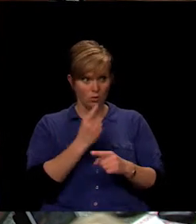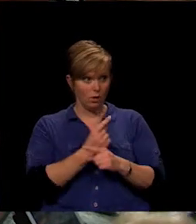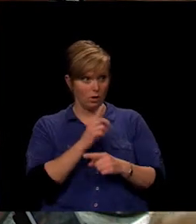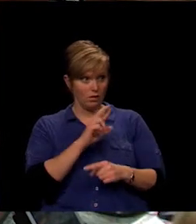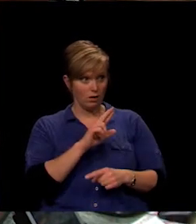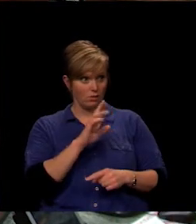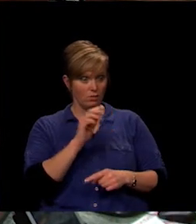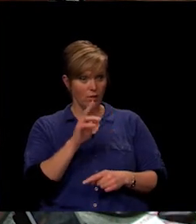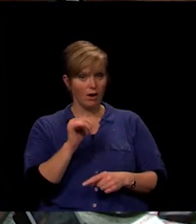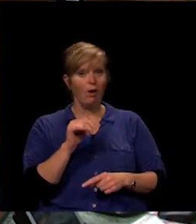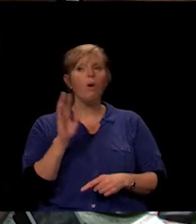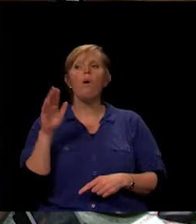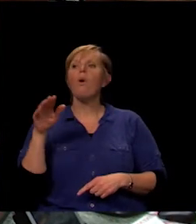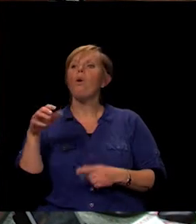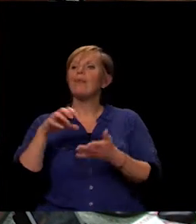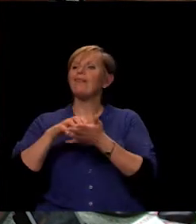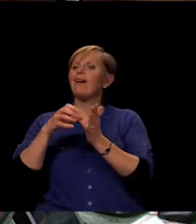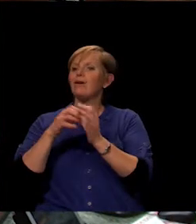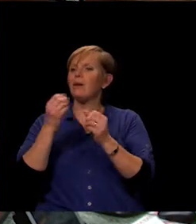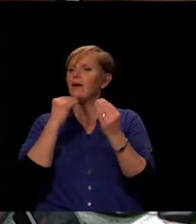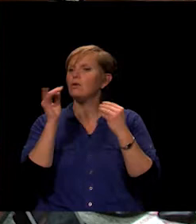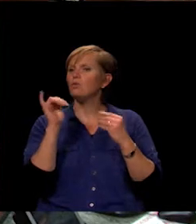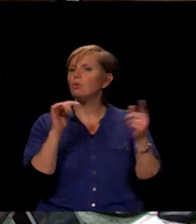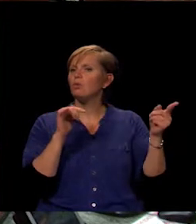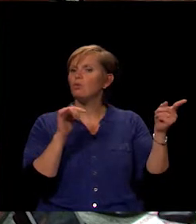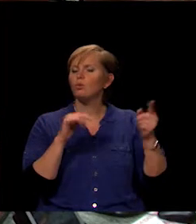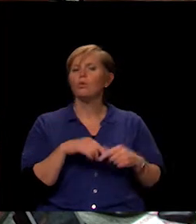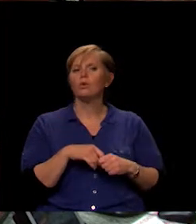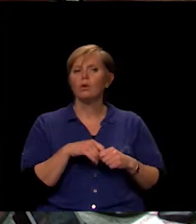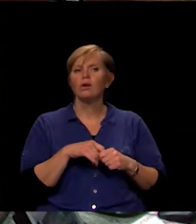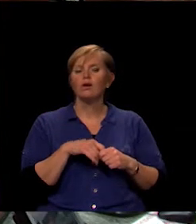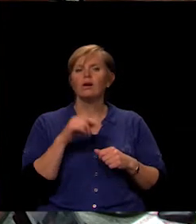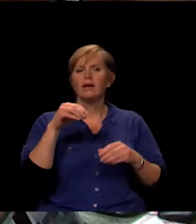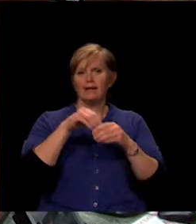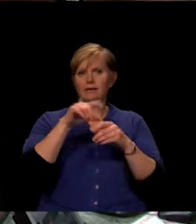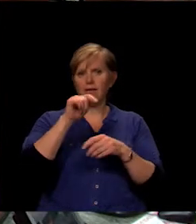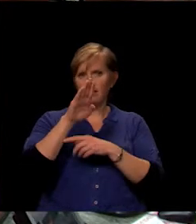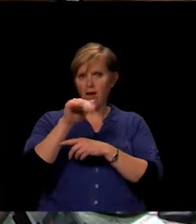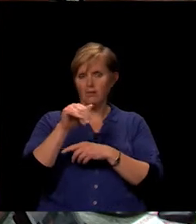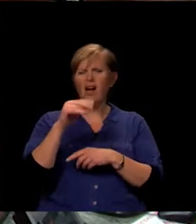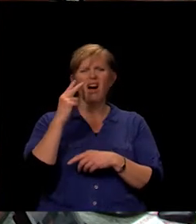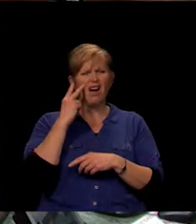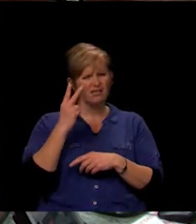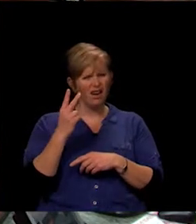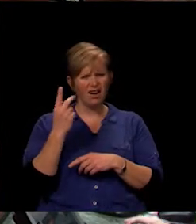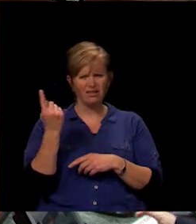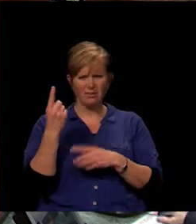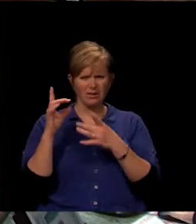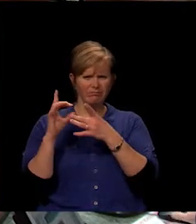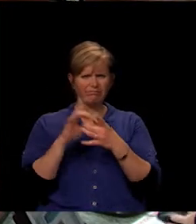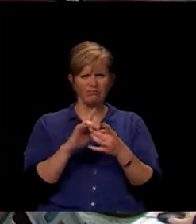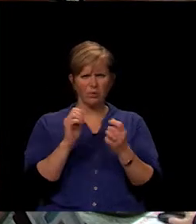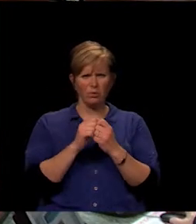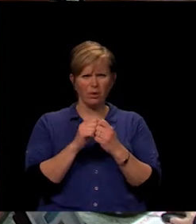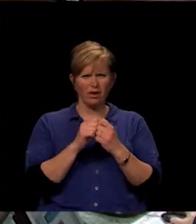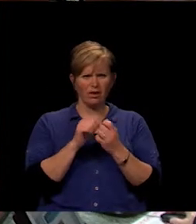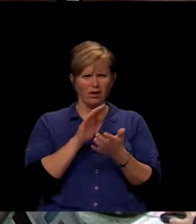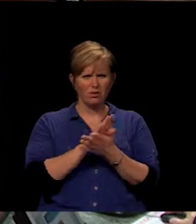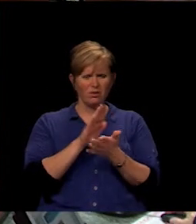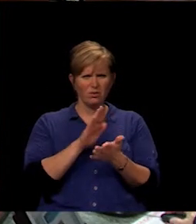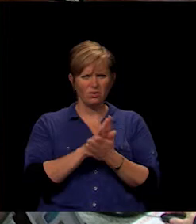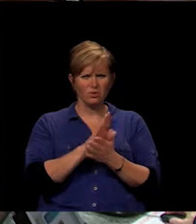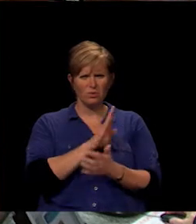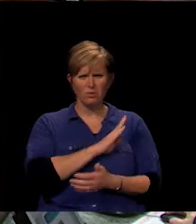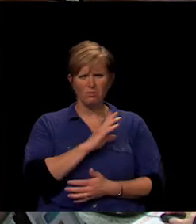out there. There's cake to be eaten. Okay. There is cake out in the lobby. I saw, is that something to do with School Board